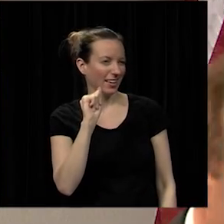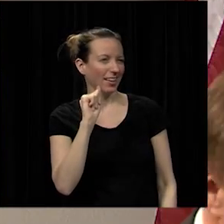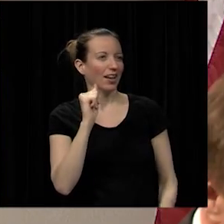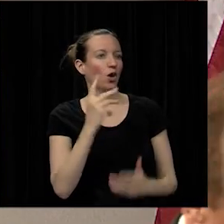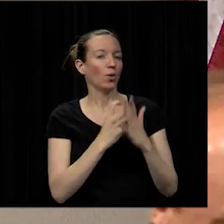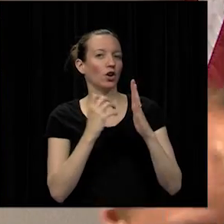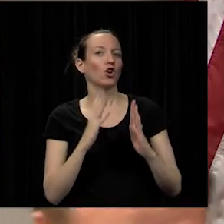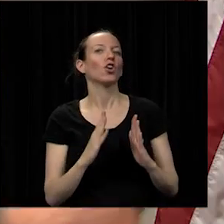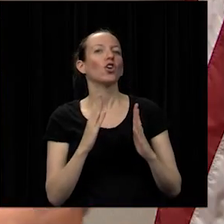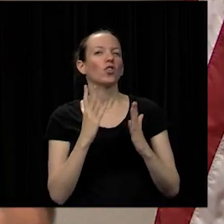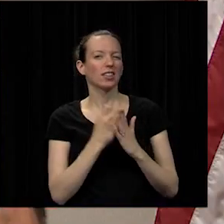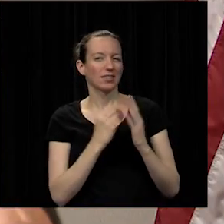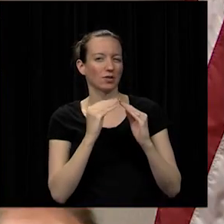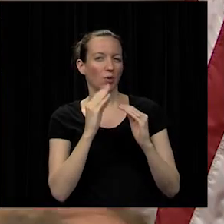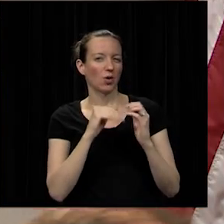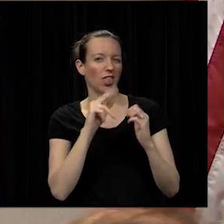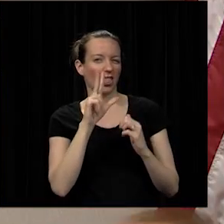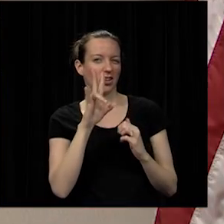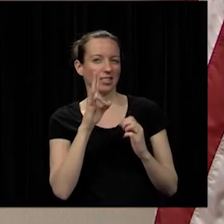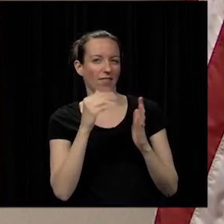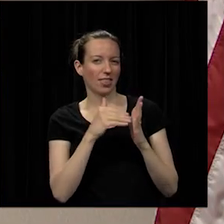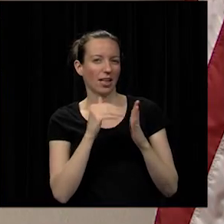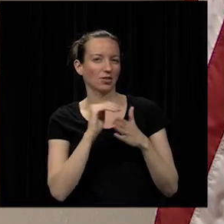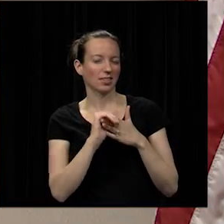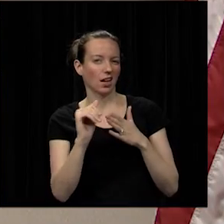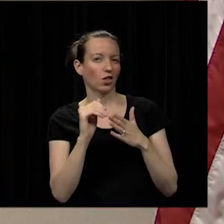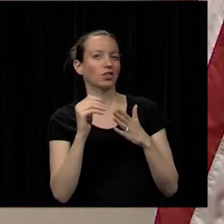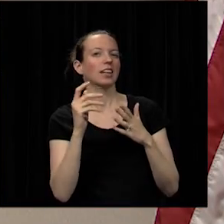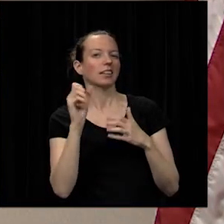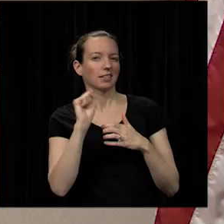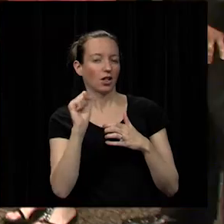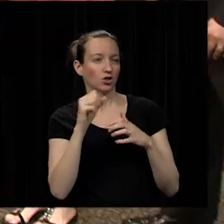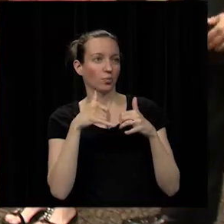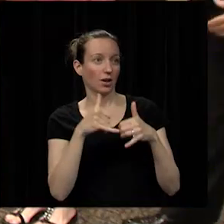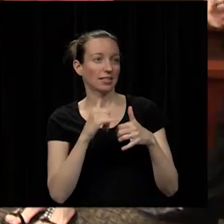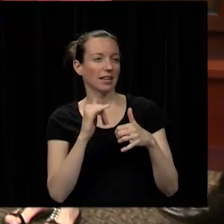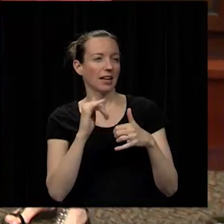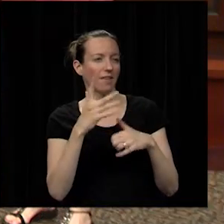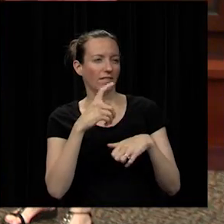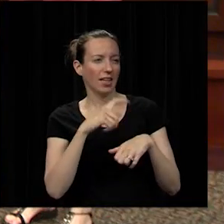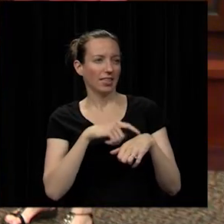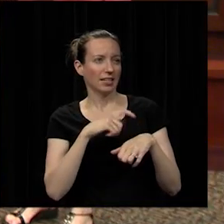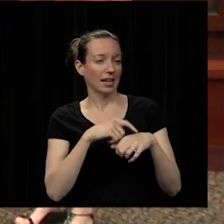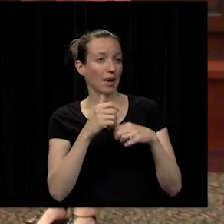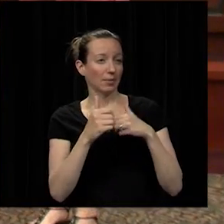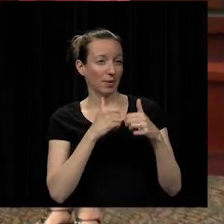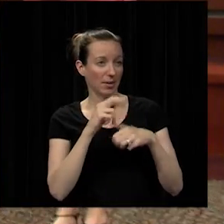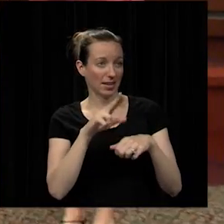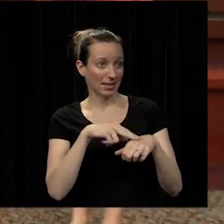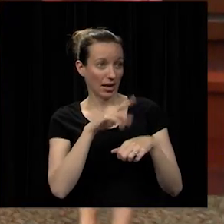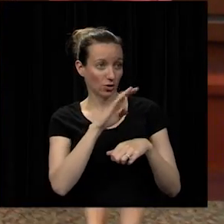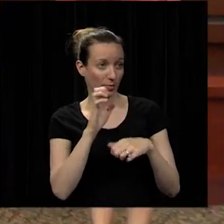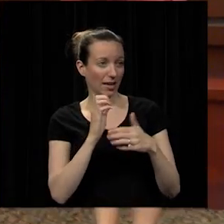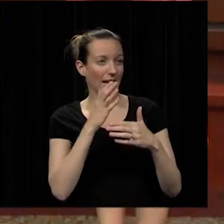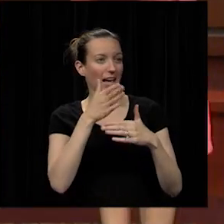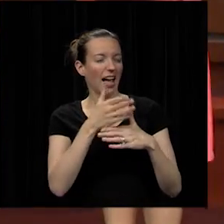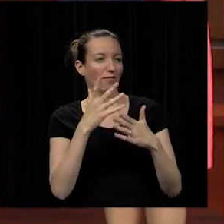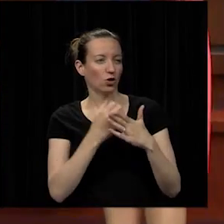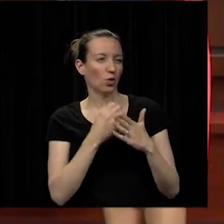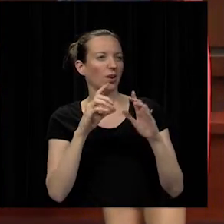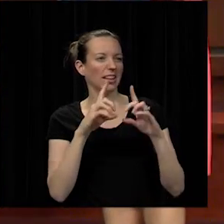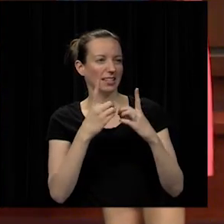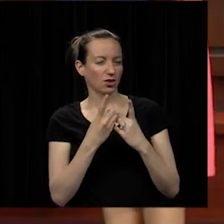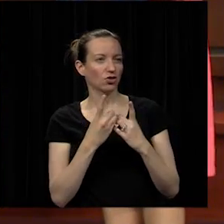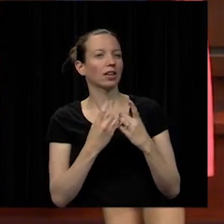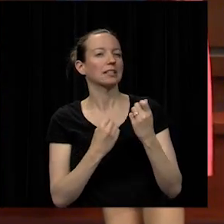receives more than 37 000 in scholarships and prizes this is the fifth time she's competed in the national bee after winning the district b which is sponsored by the